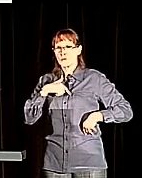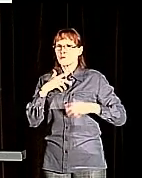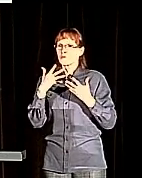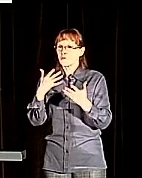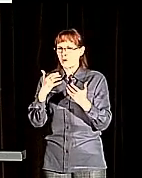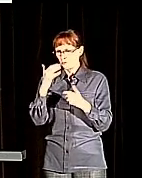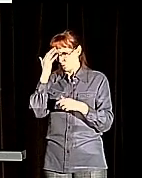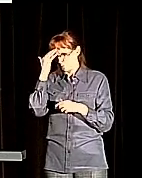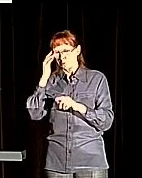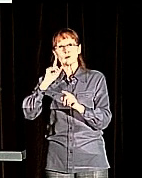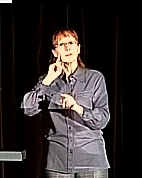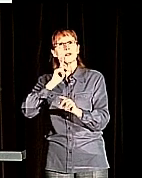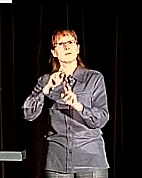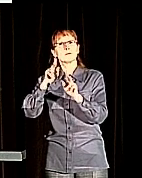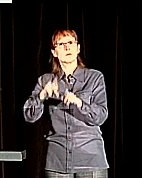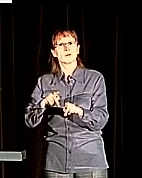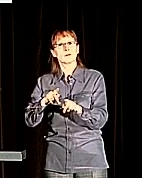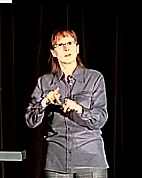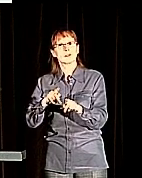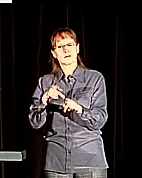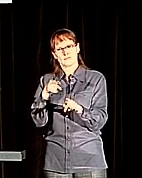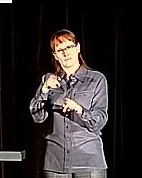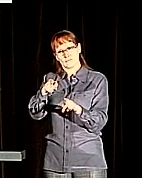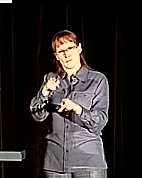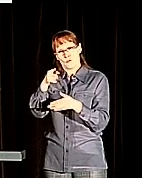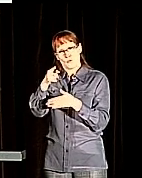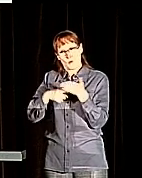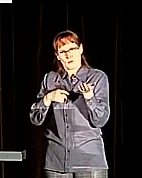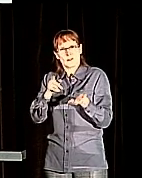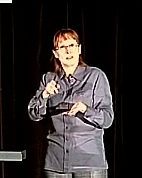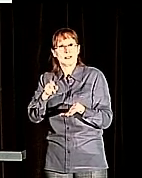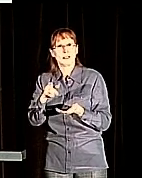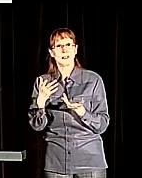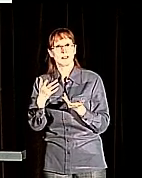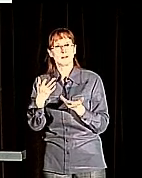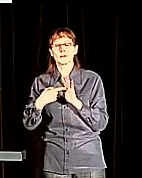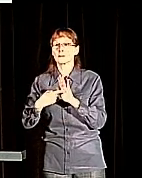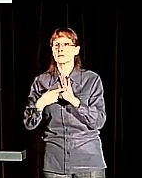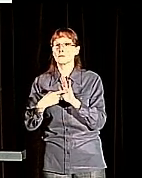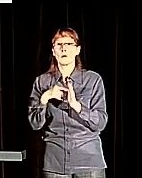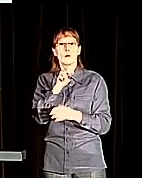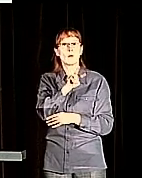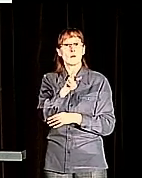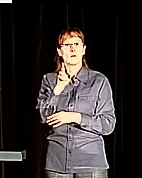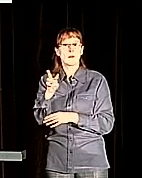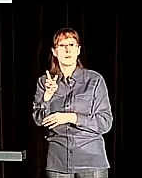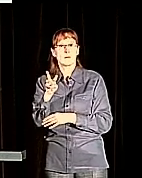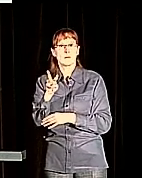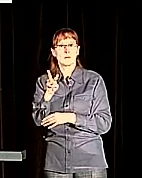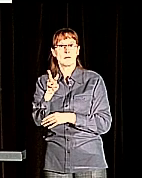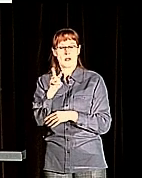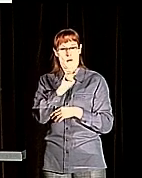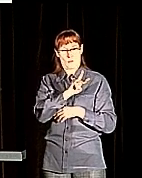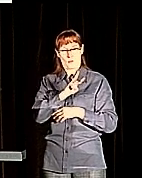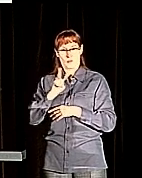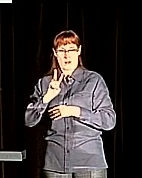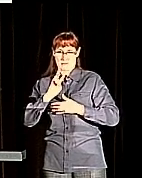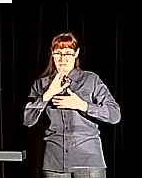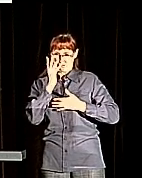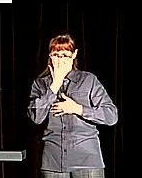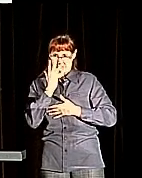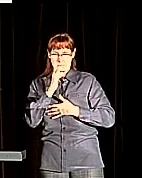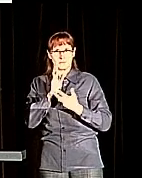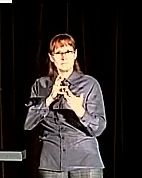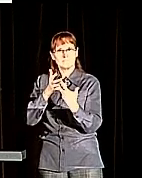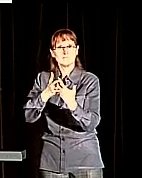the deaf person need in web design. When people talk about web standards, they typically develop for a very small percentage of the spectrum